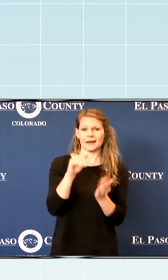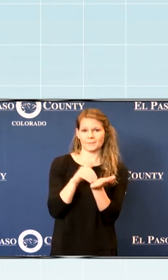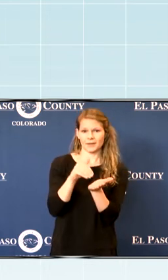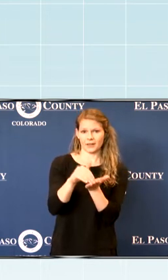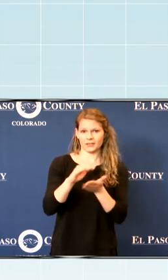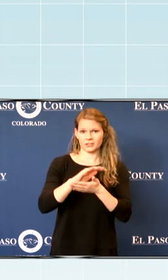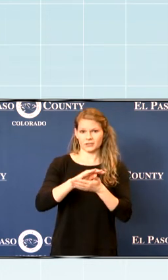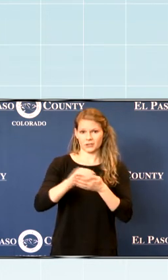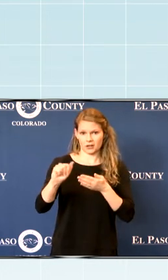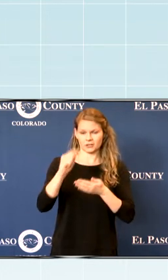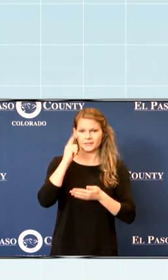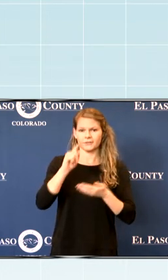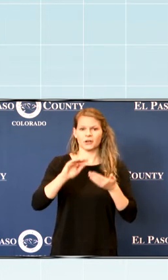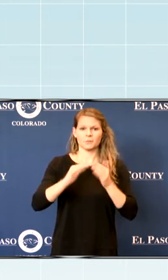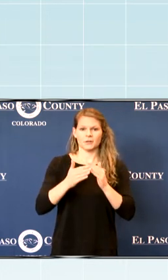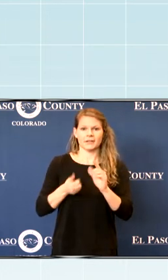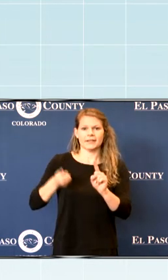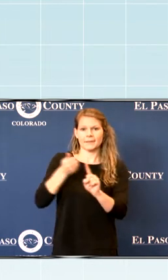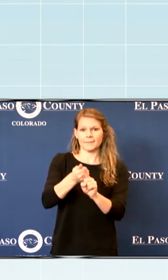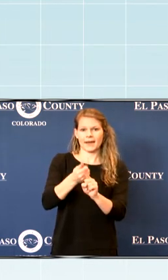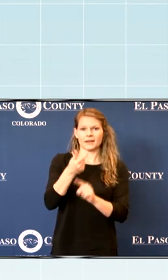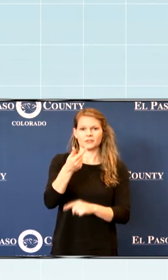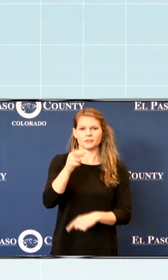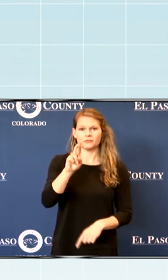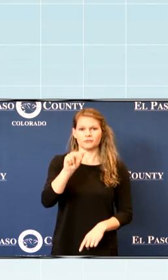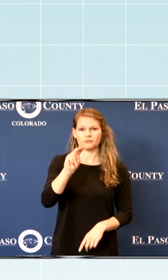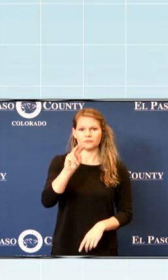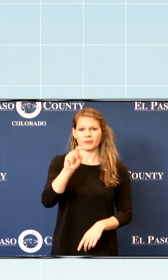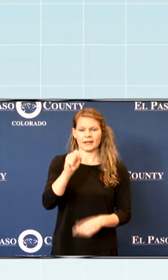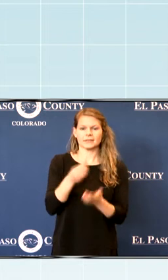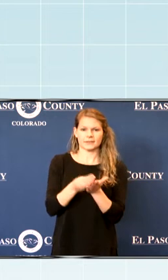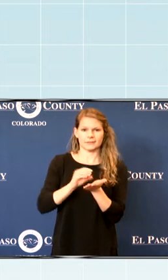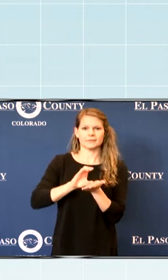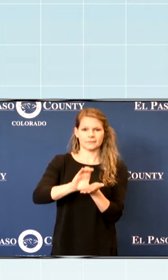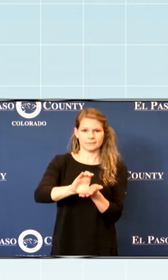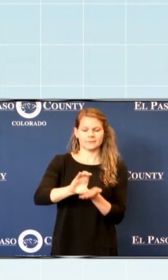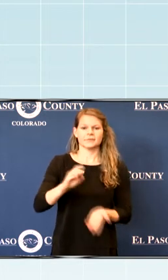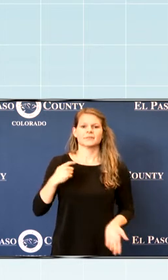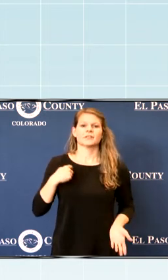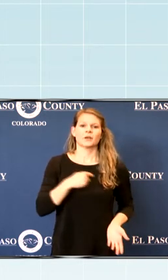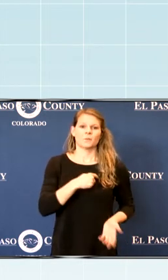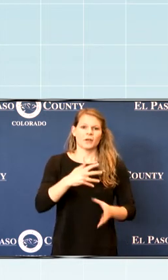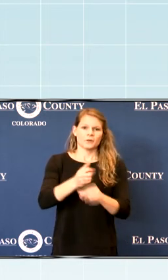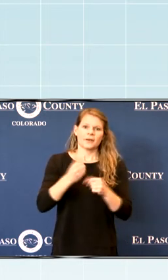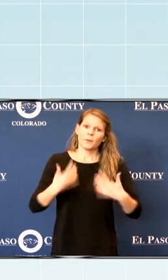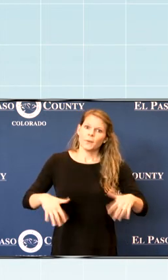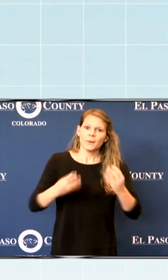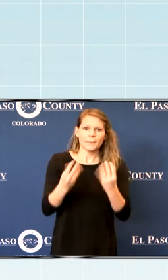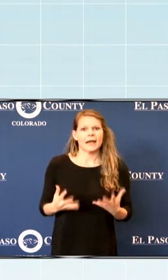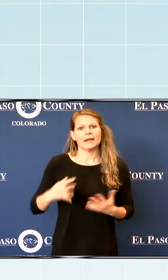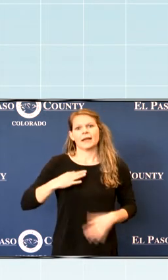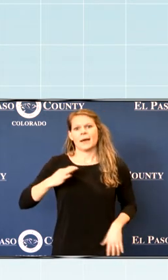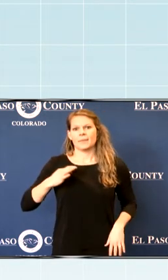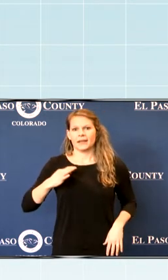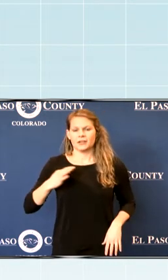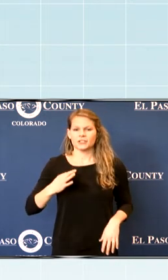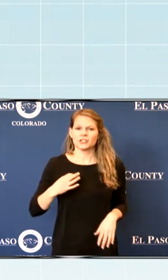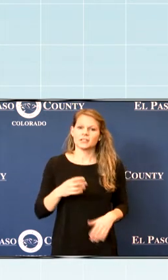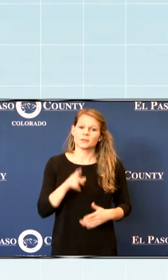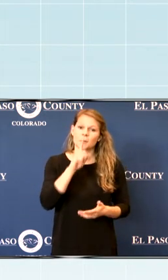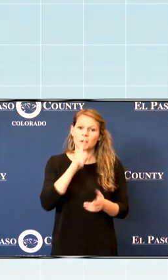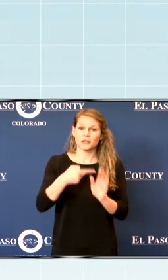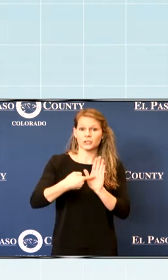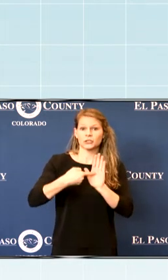community impact grants. We received a large volume of applications for this grant, which is indicative